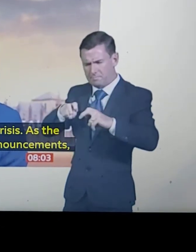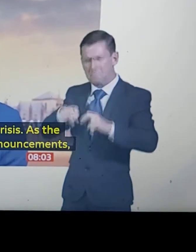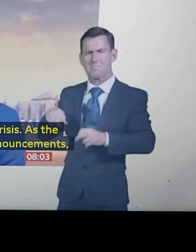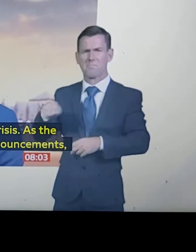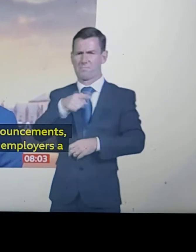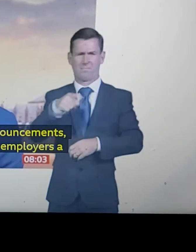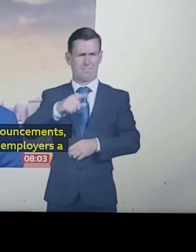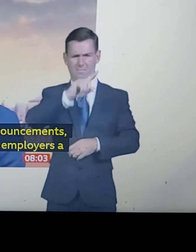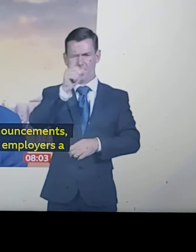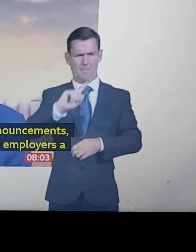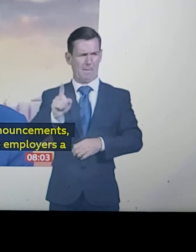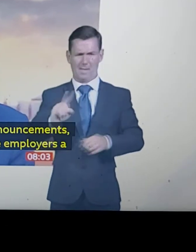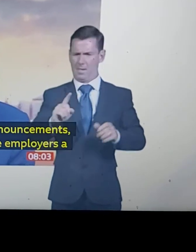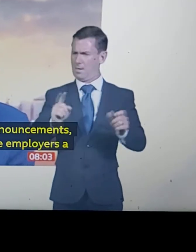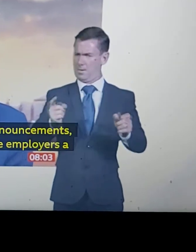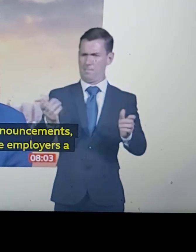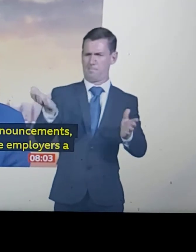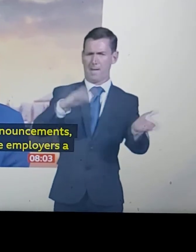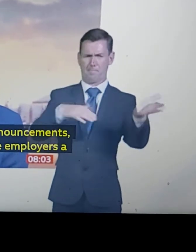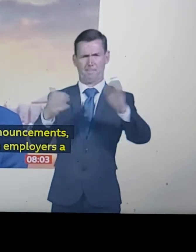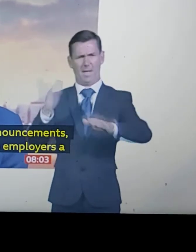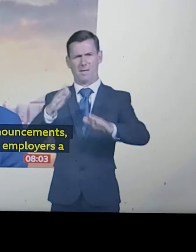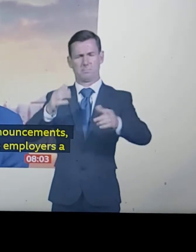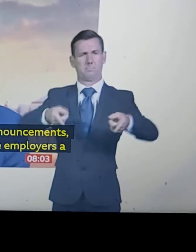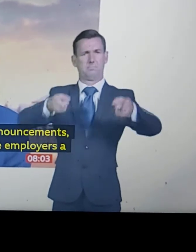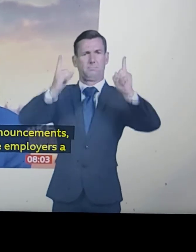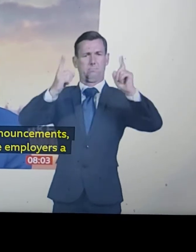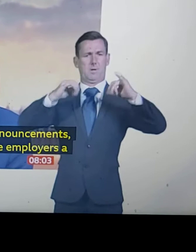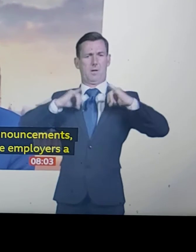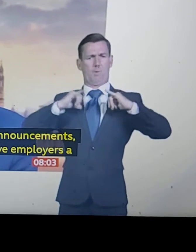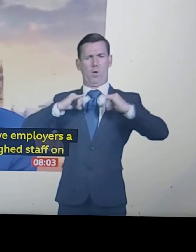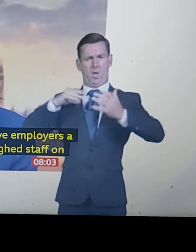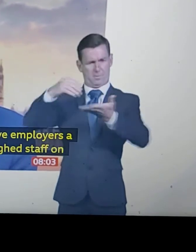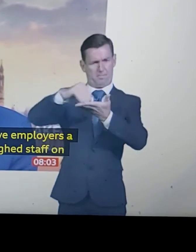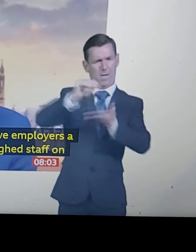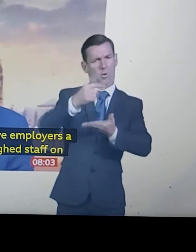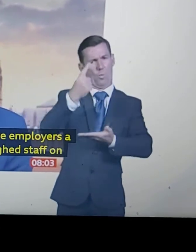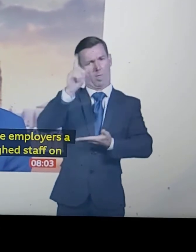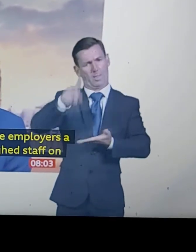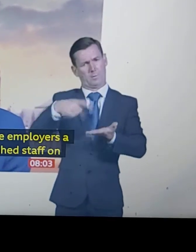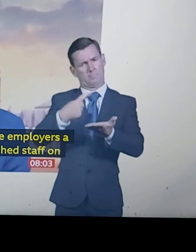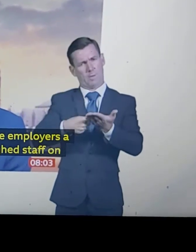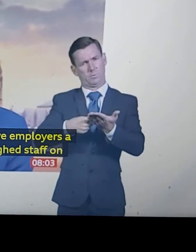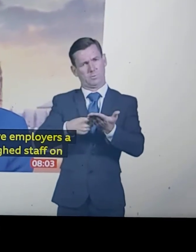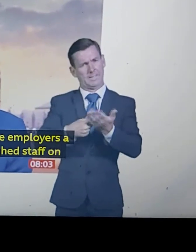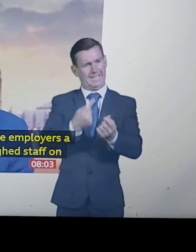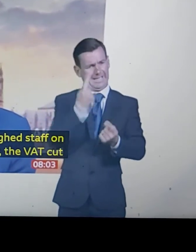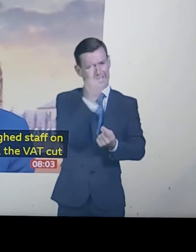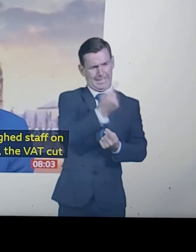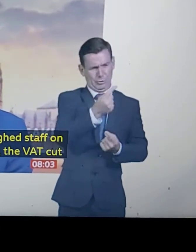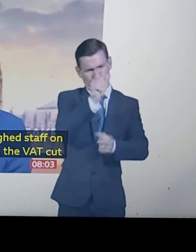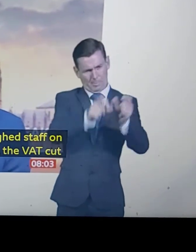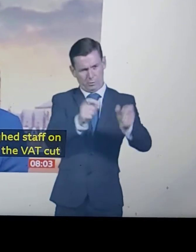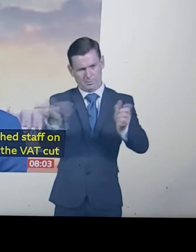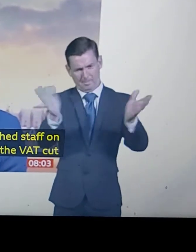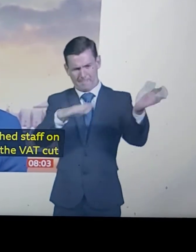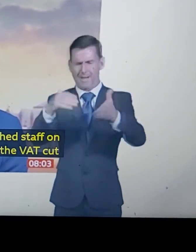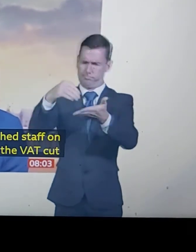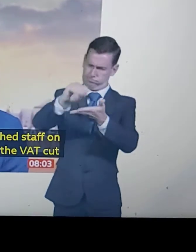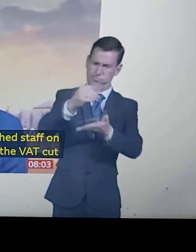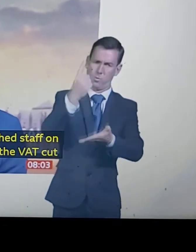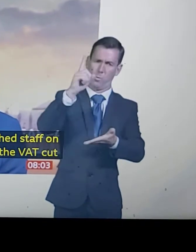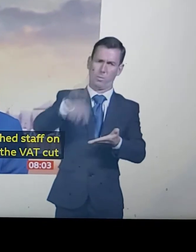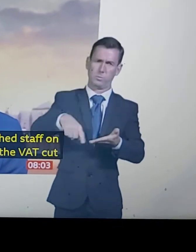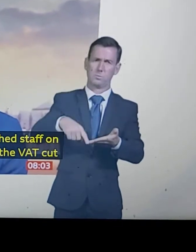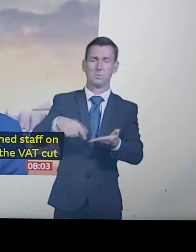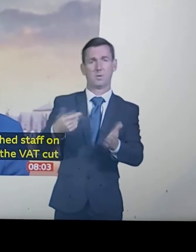until at least January, that VAT cut for the tourism and leisure sector, and also a kick-starter scheme to